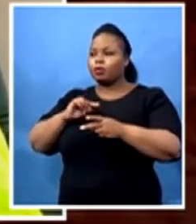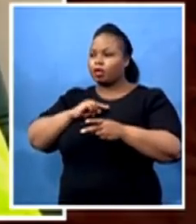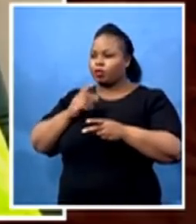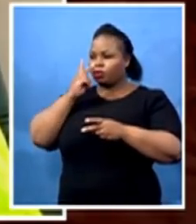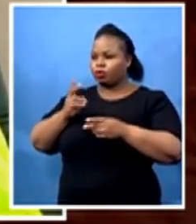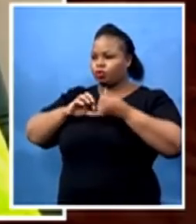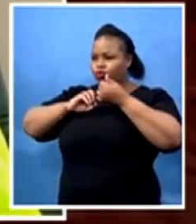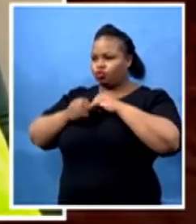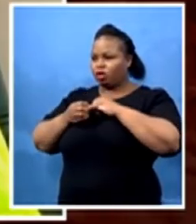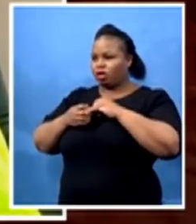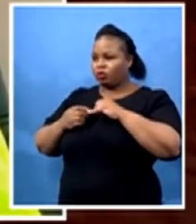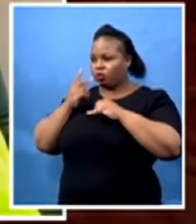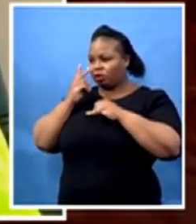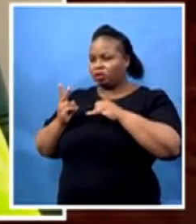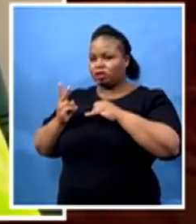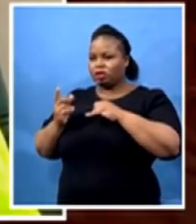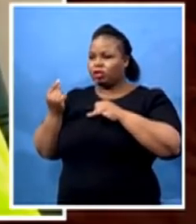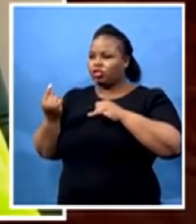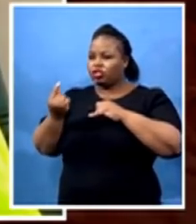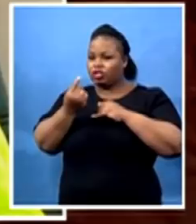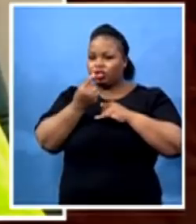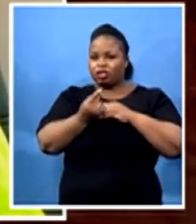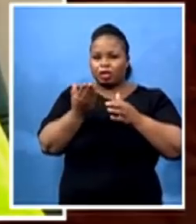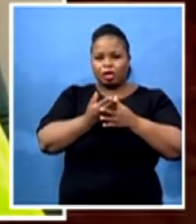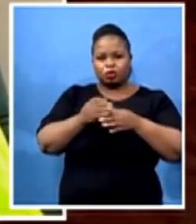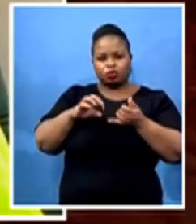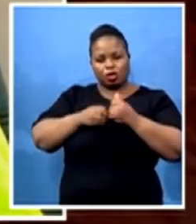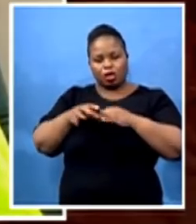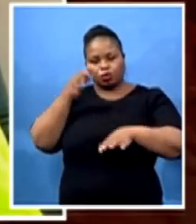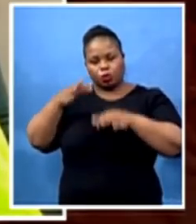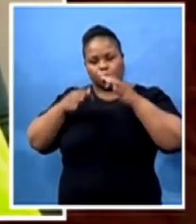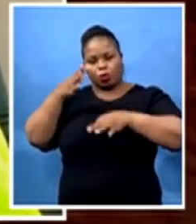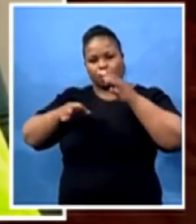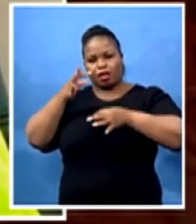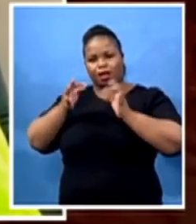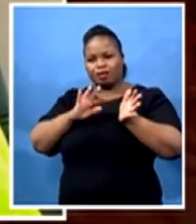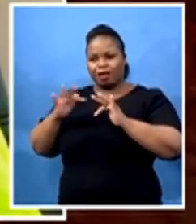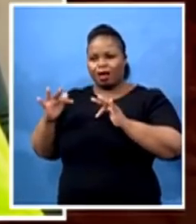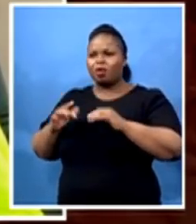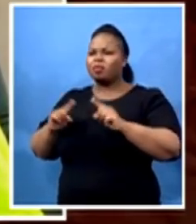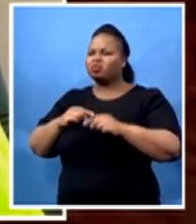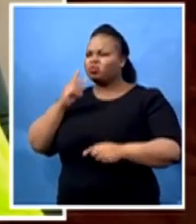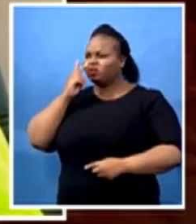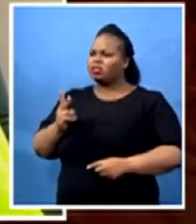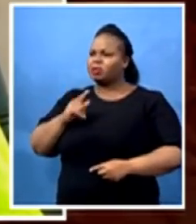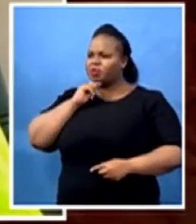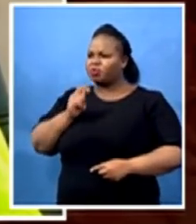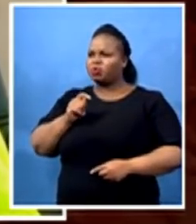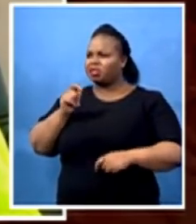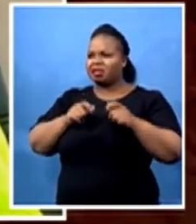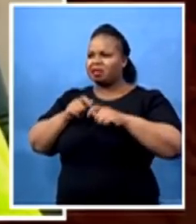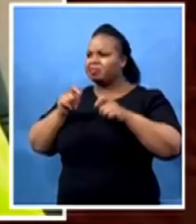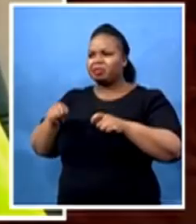and every case, trying to analyze who the epidemiology is, you realize that people have not just been practicing the basic of social